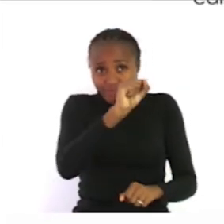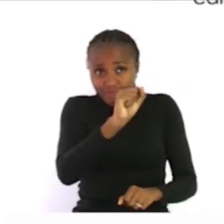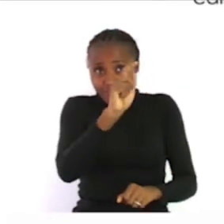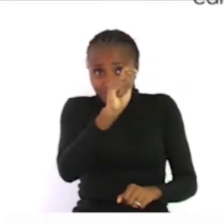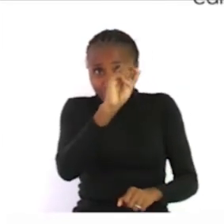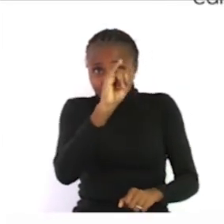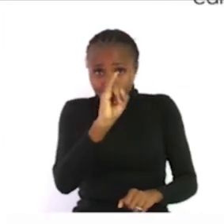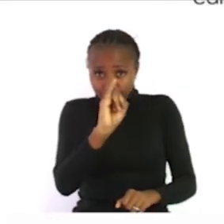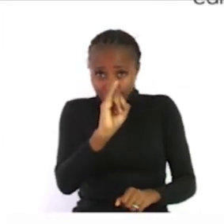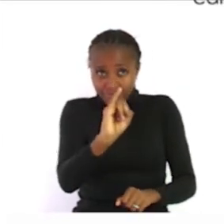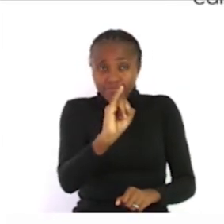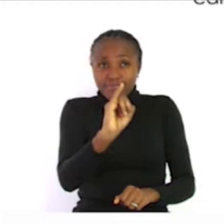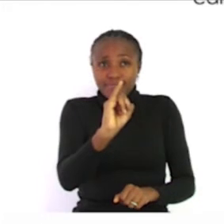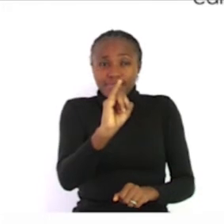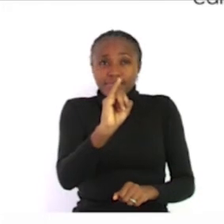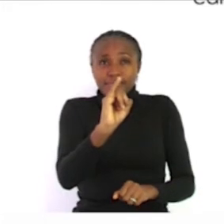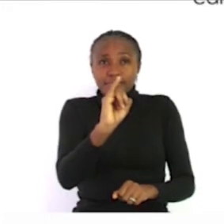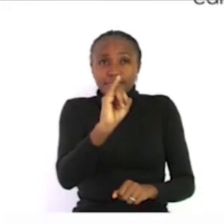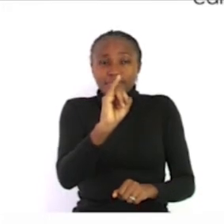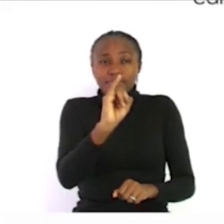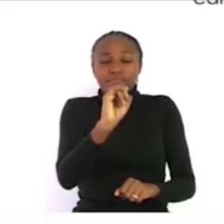is STIs